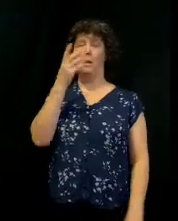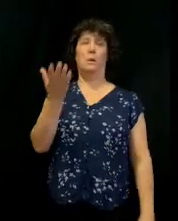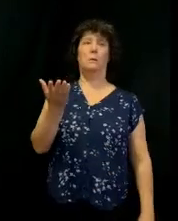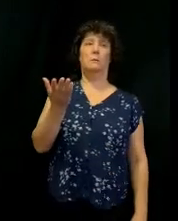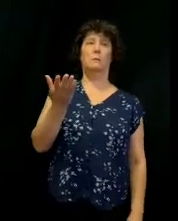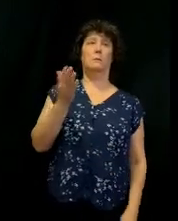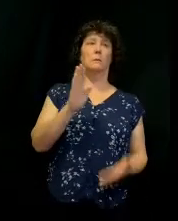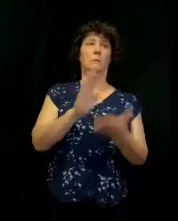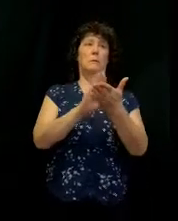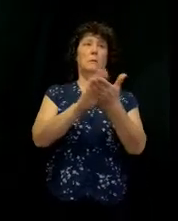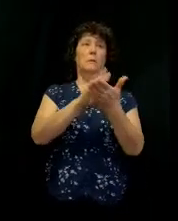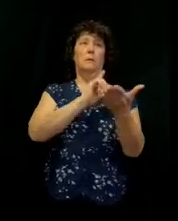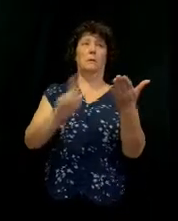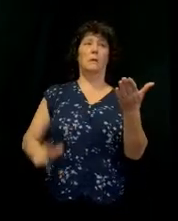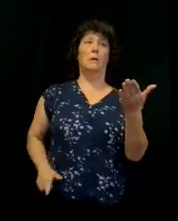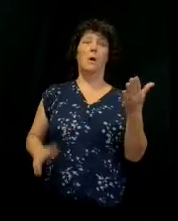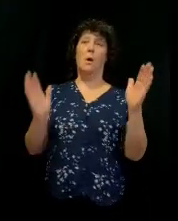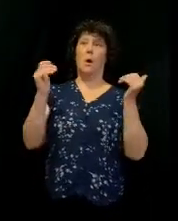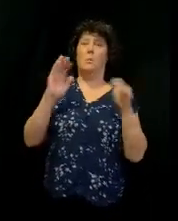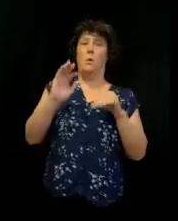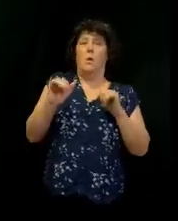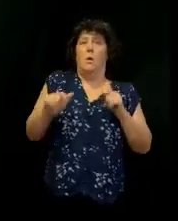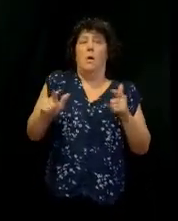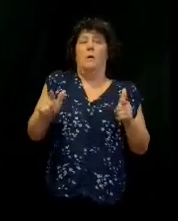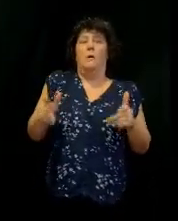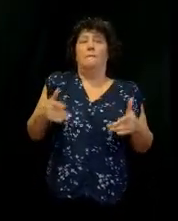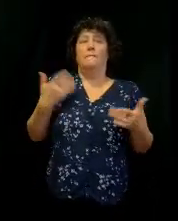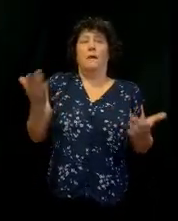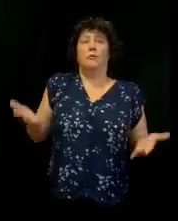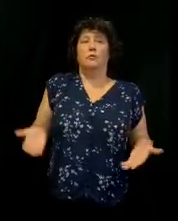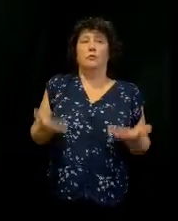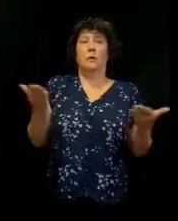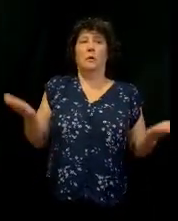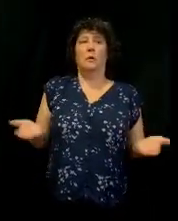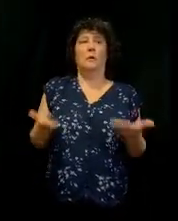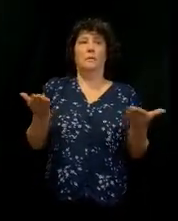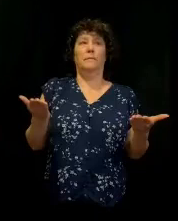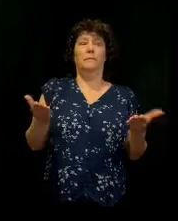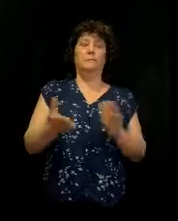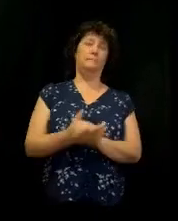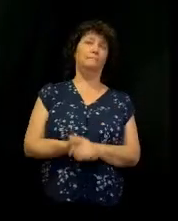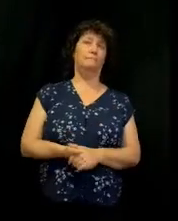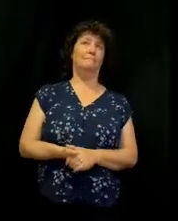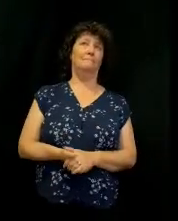Well, praise the Lord. Hope you guys were encouraged today. Hope you come back next week. We'll have a few, hopefully.